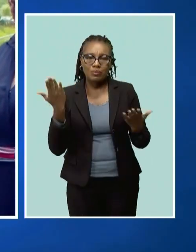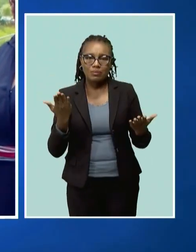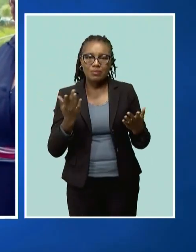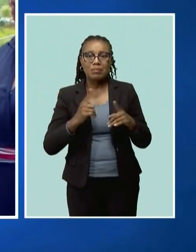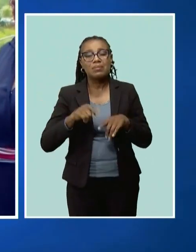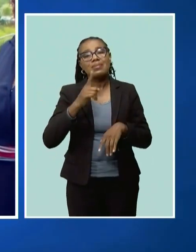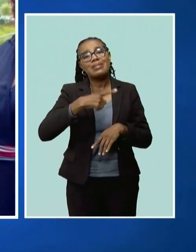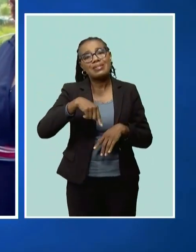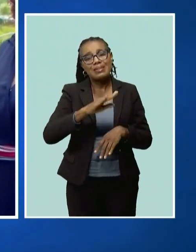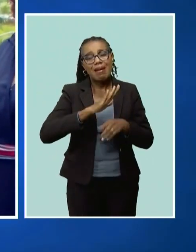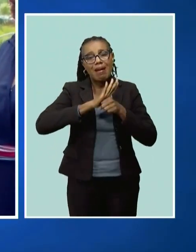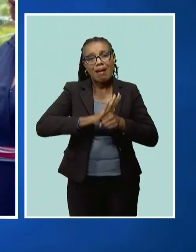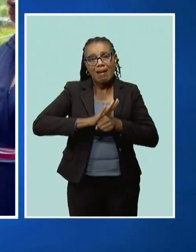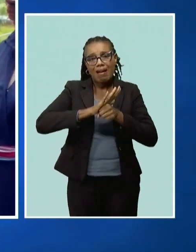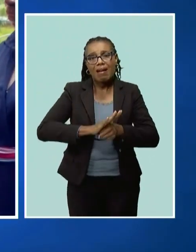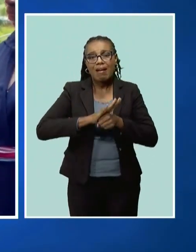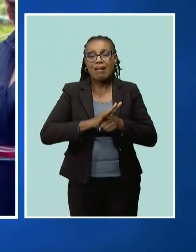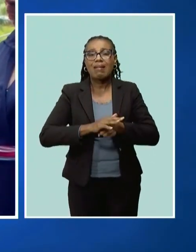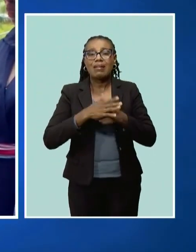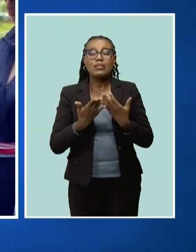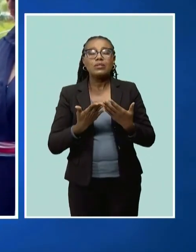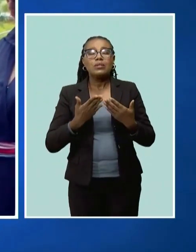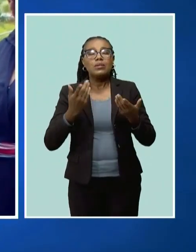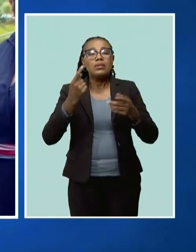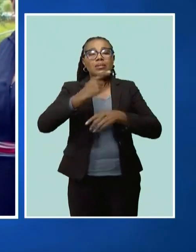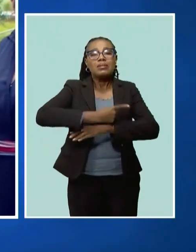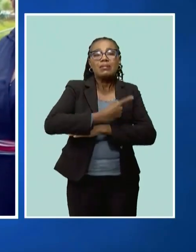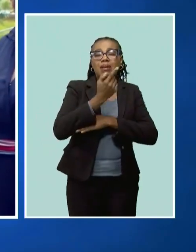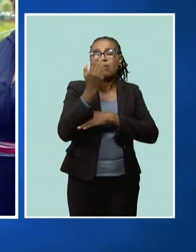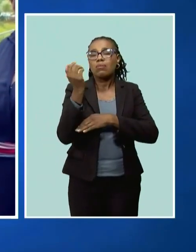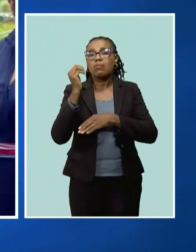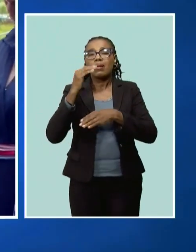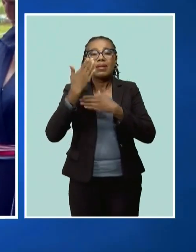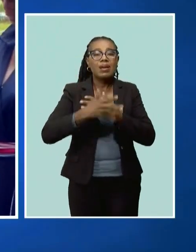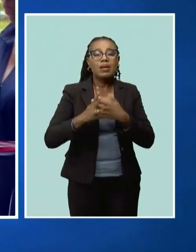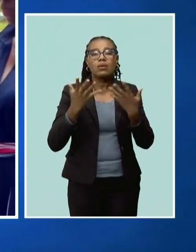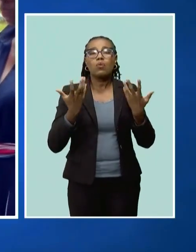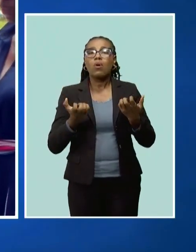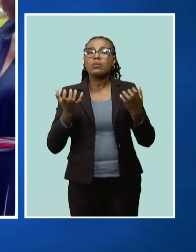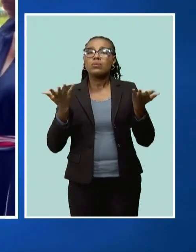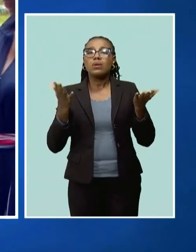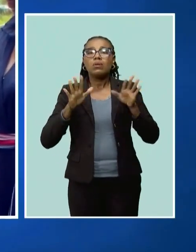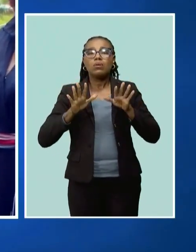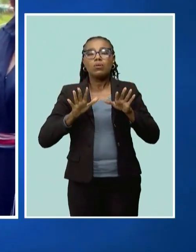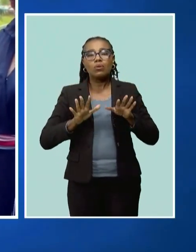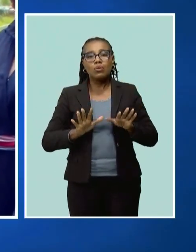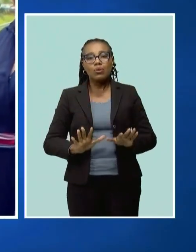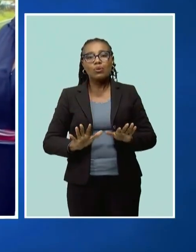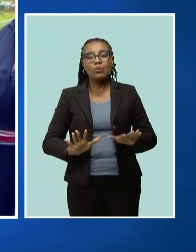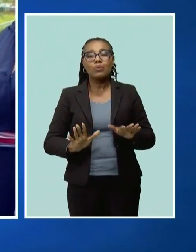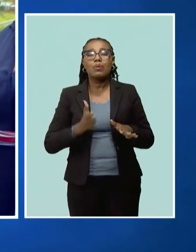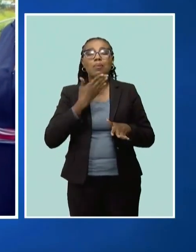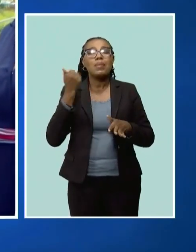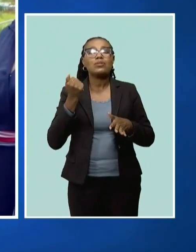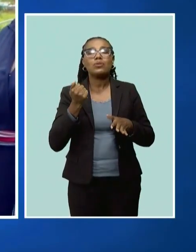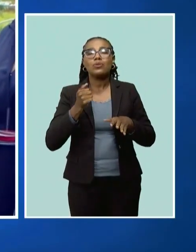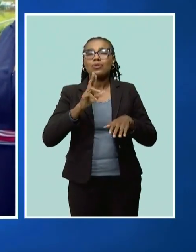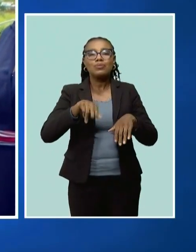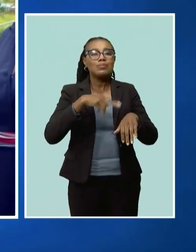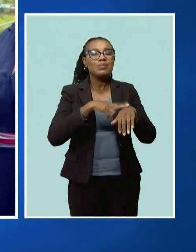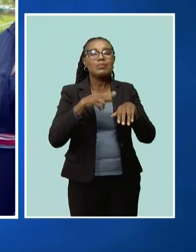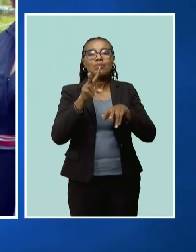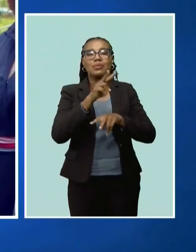stressors, at the end of the day, you need an outlet. And there's no better outlet than appreciating a natural